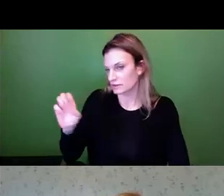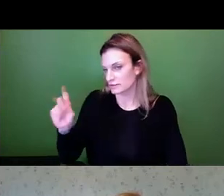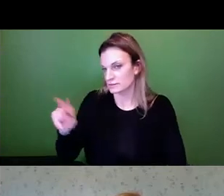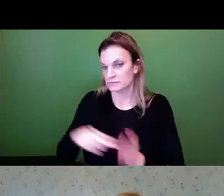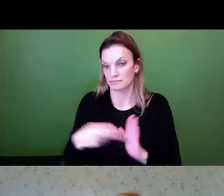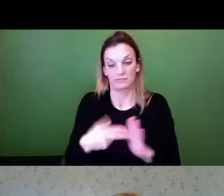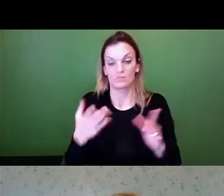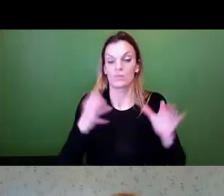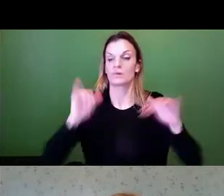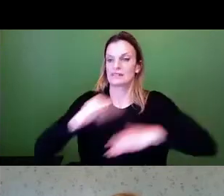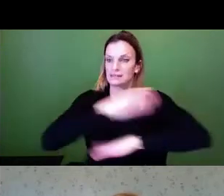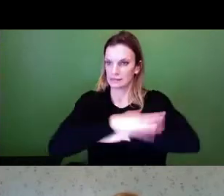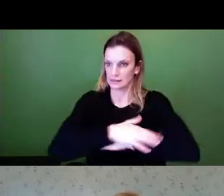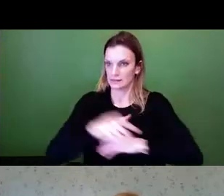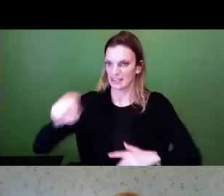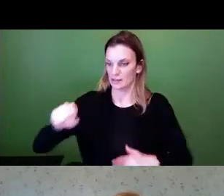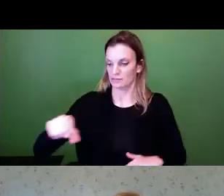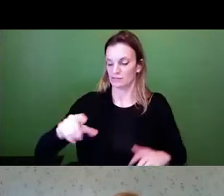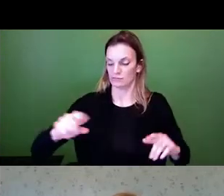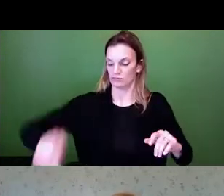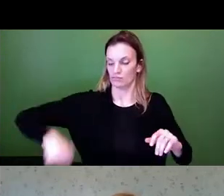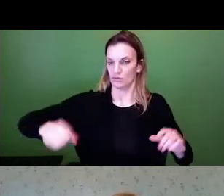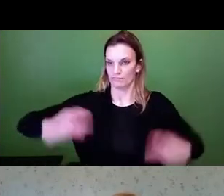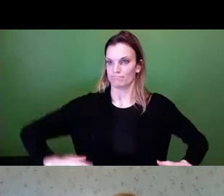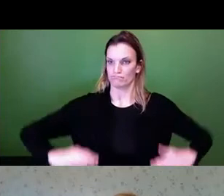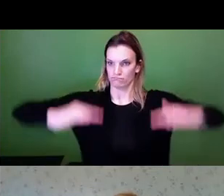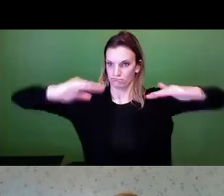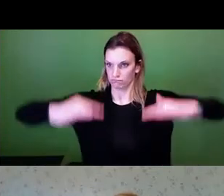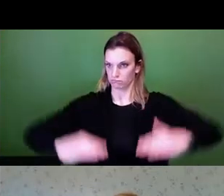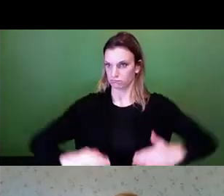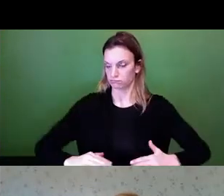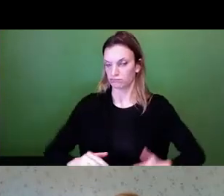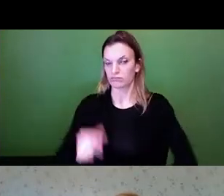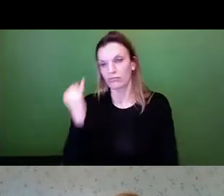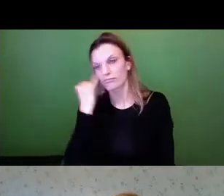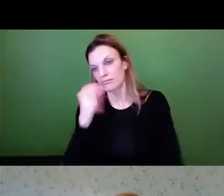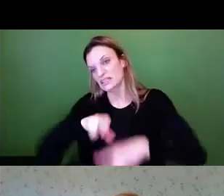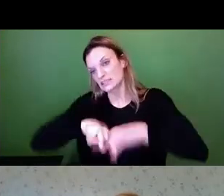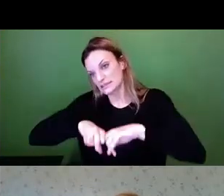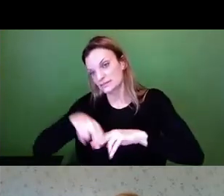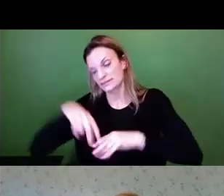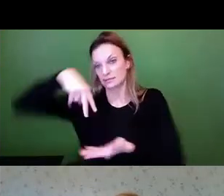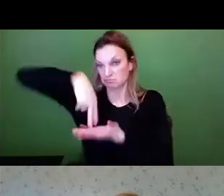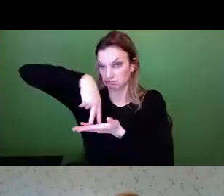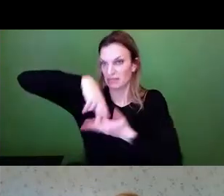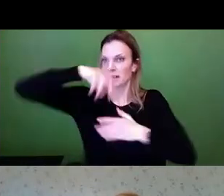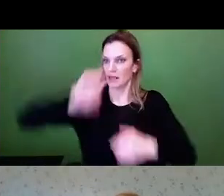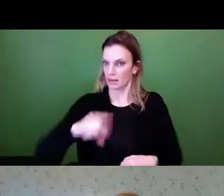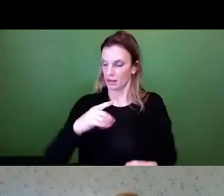can lift the desk up and down to accommodate folks who may need to sit for a while and then stand for a while.